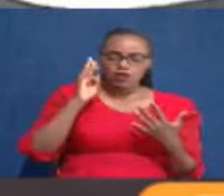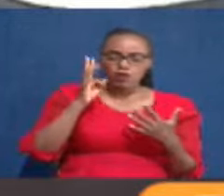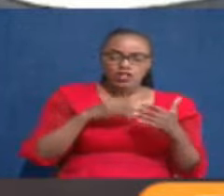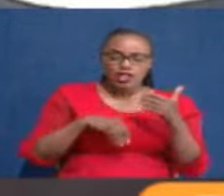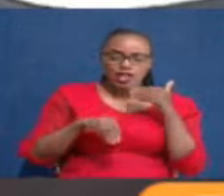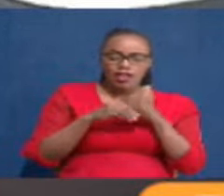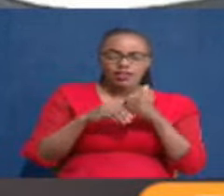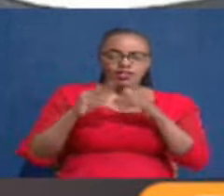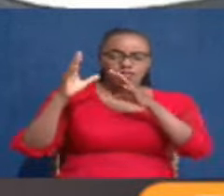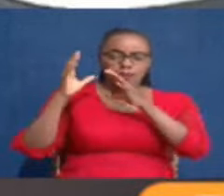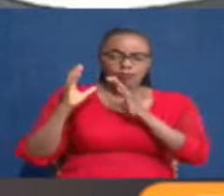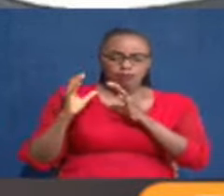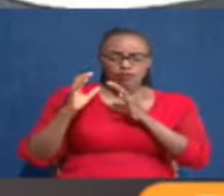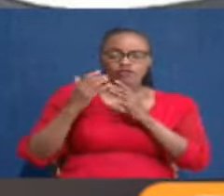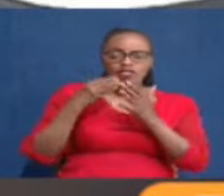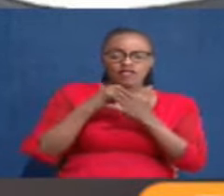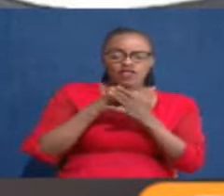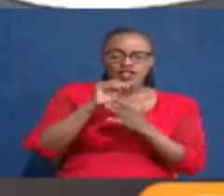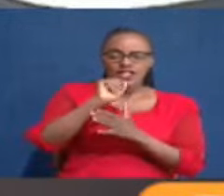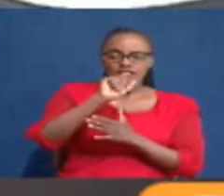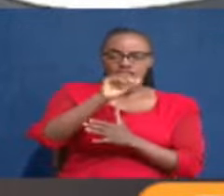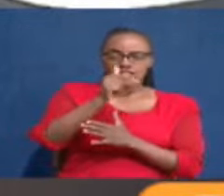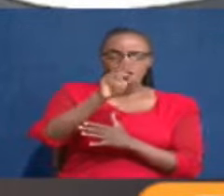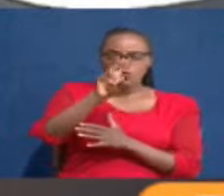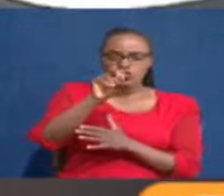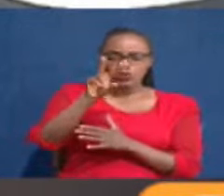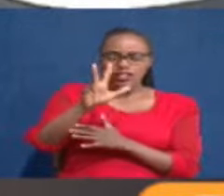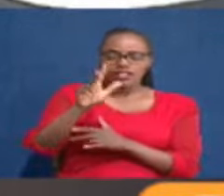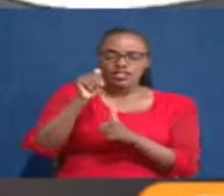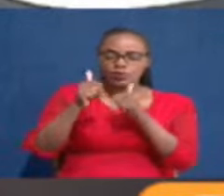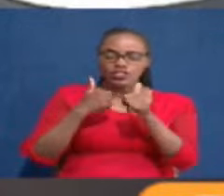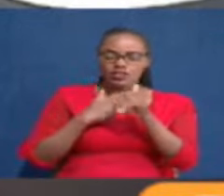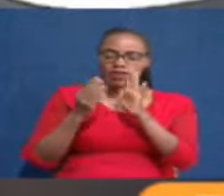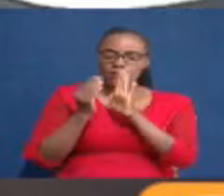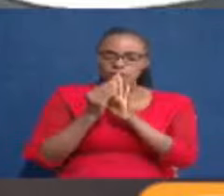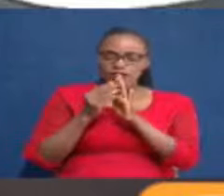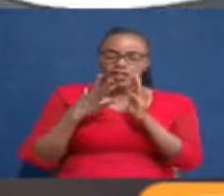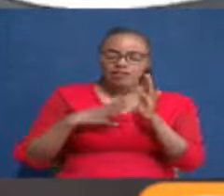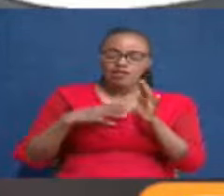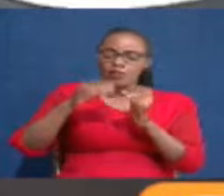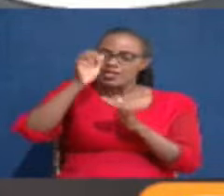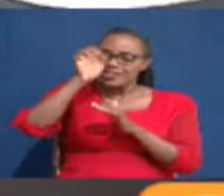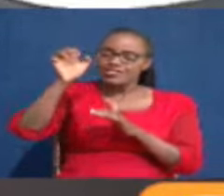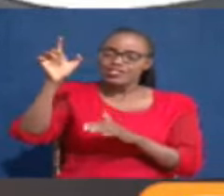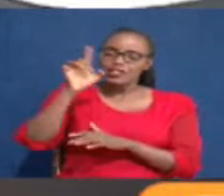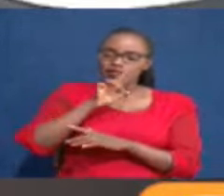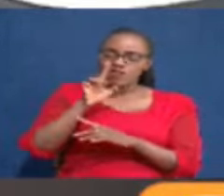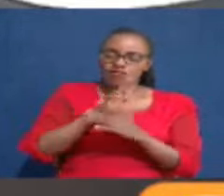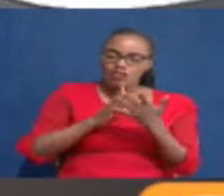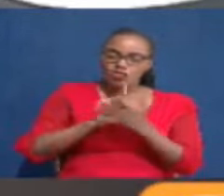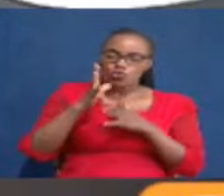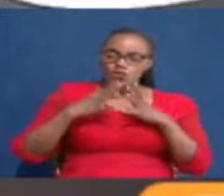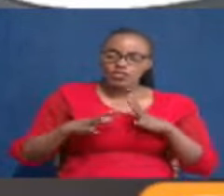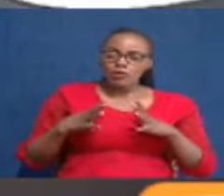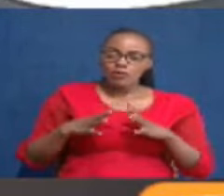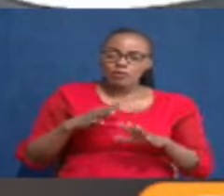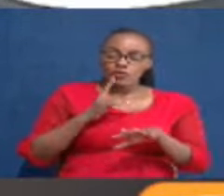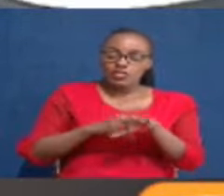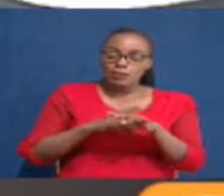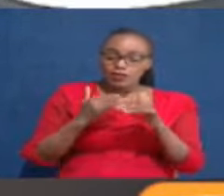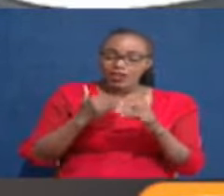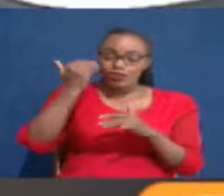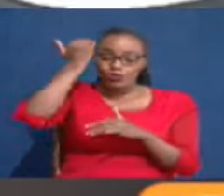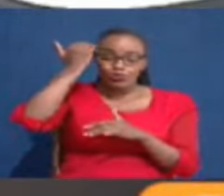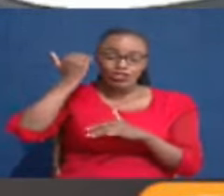to the burden of Finance Act 2023, that was outrightly rejected by the people, this time not even the